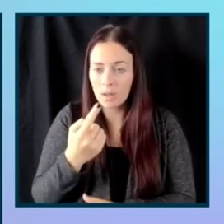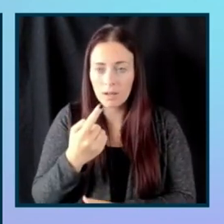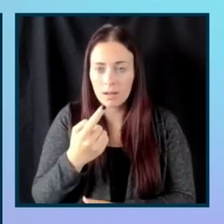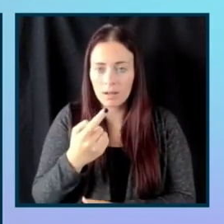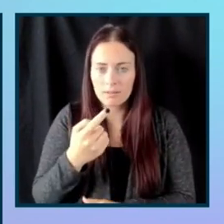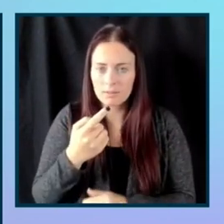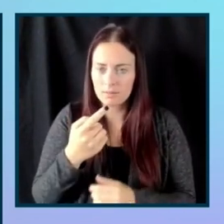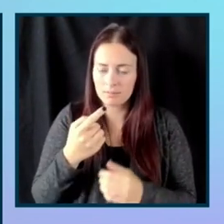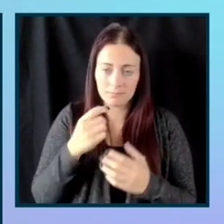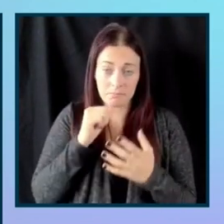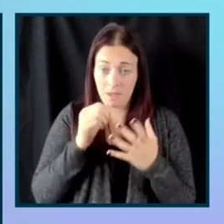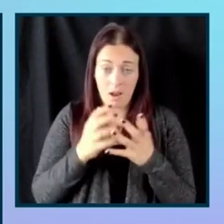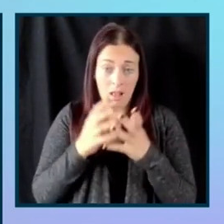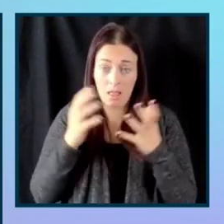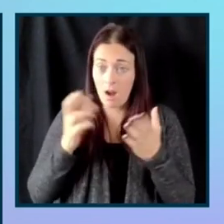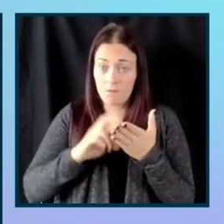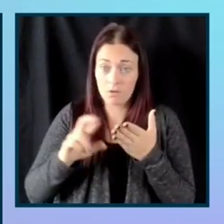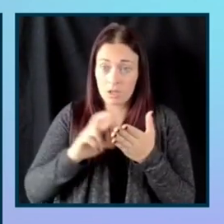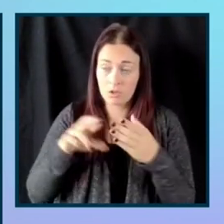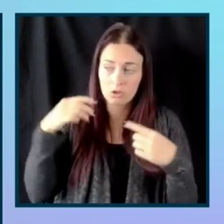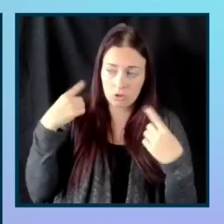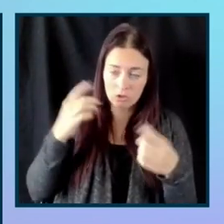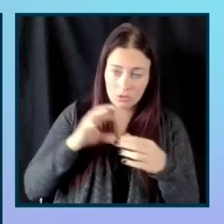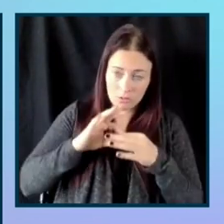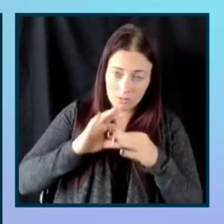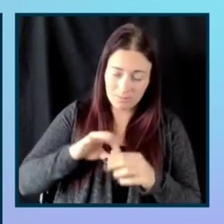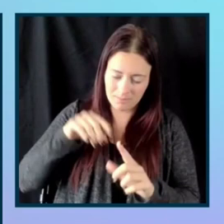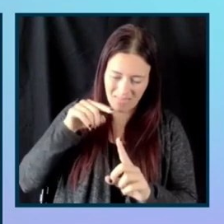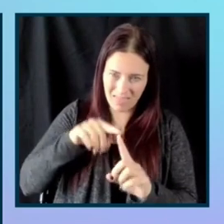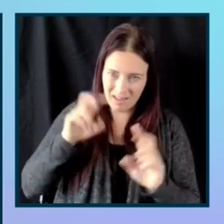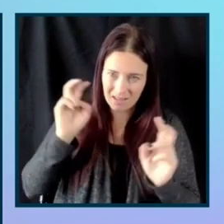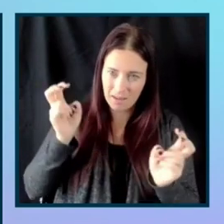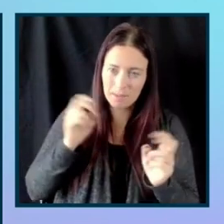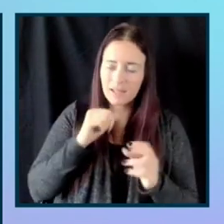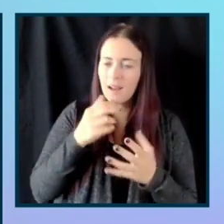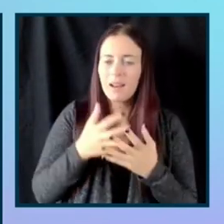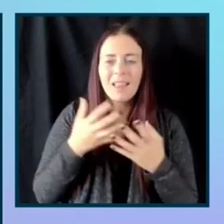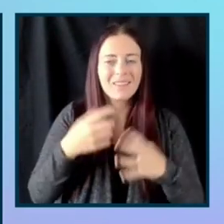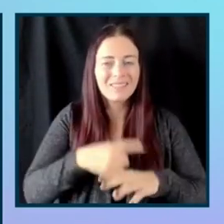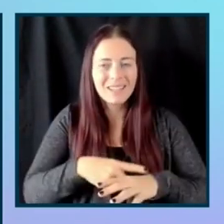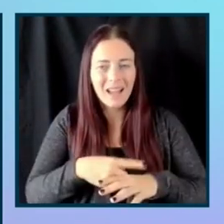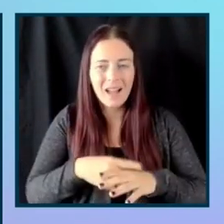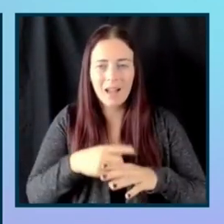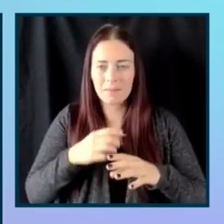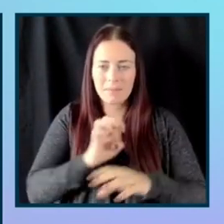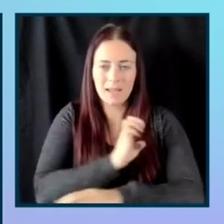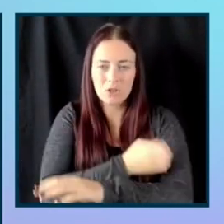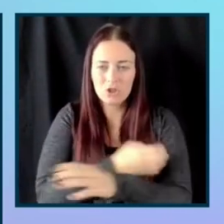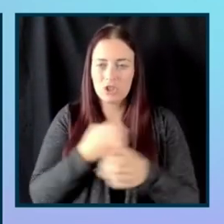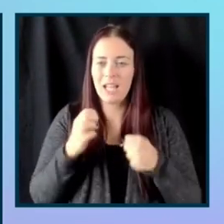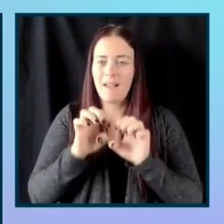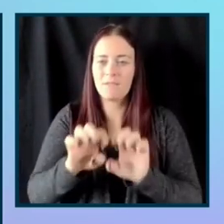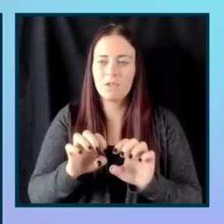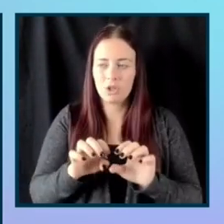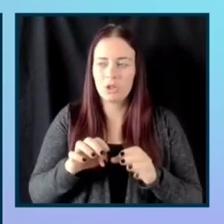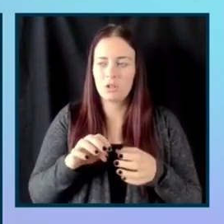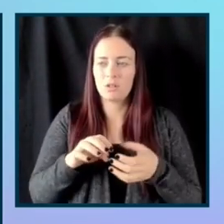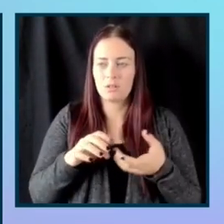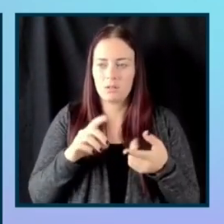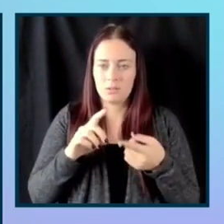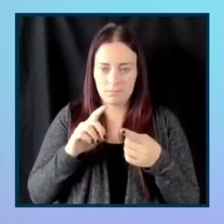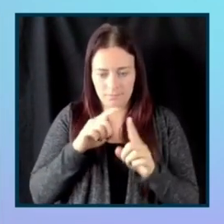research like Faith said, there's not been a lot of time and effort spent on education about all of this.